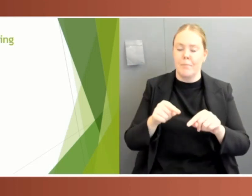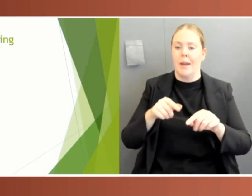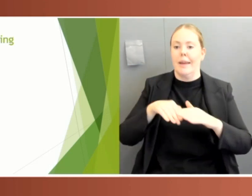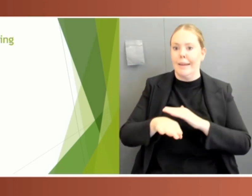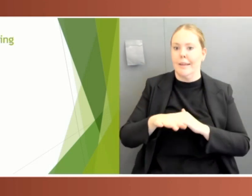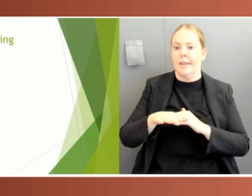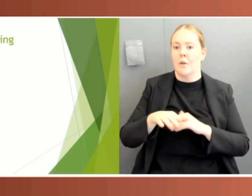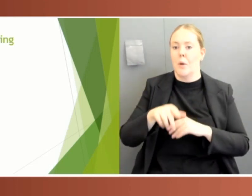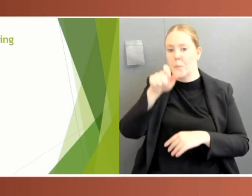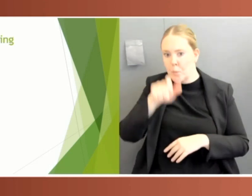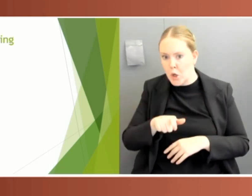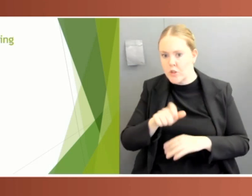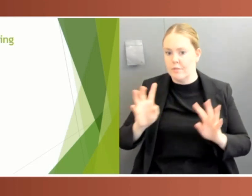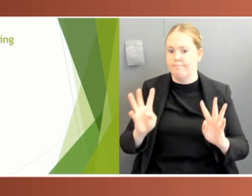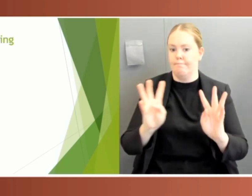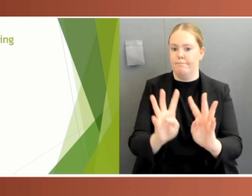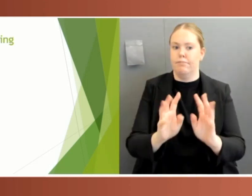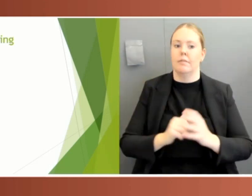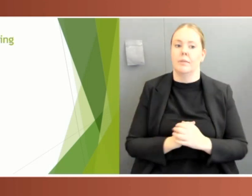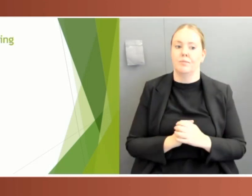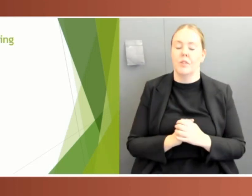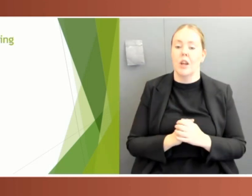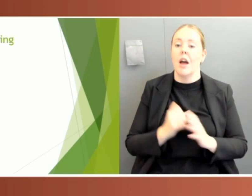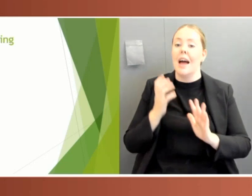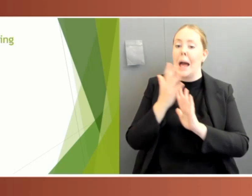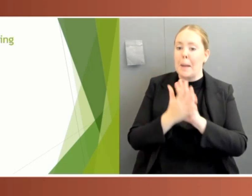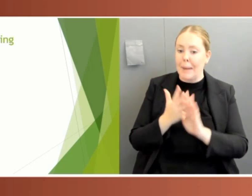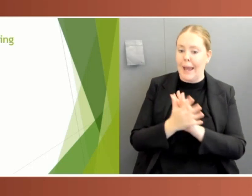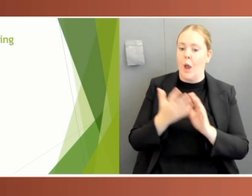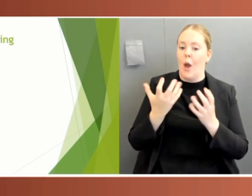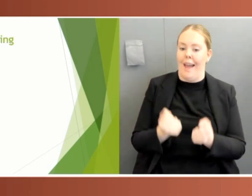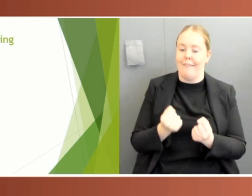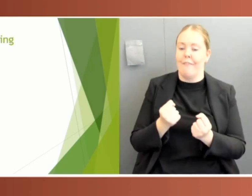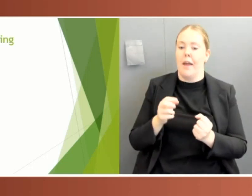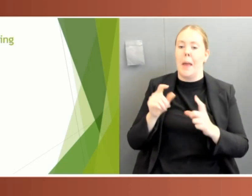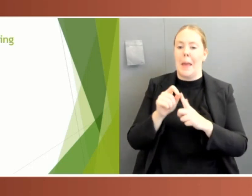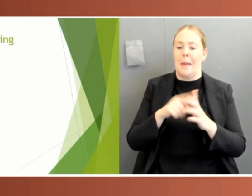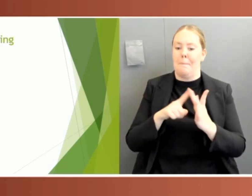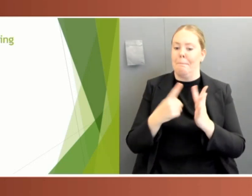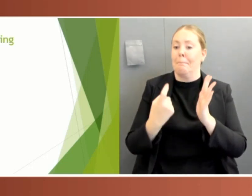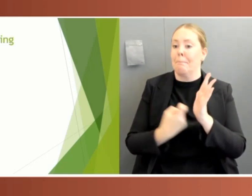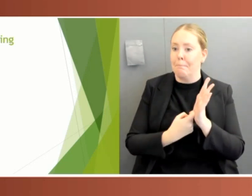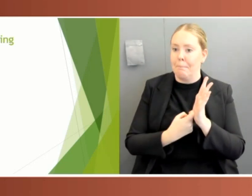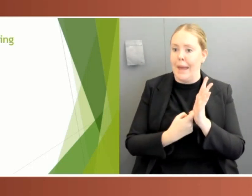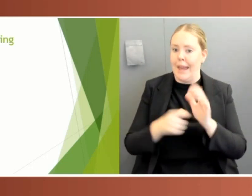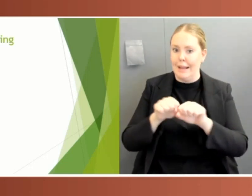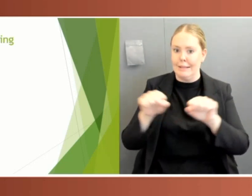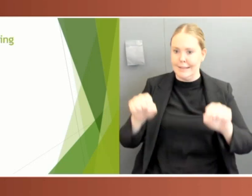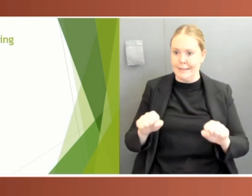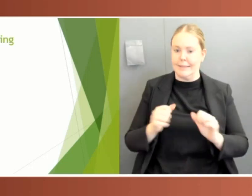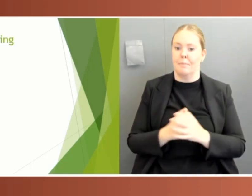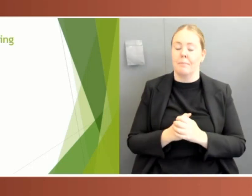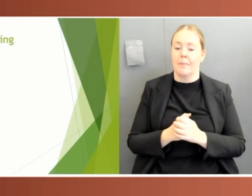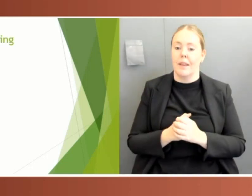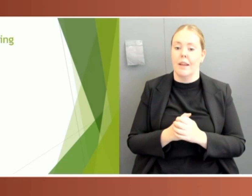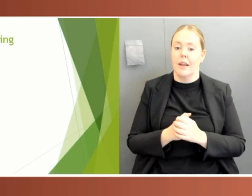one side of the House promises to be absent when a member from the other House is due to be absent. It is a mechanism that maintains the relative voting strength of the parties